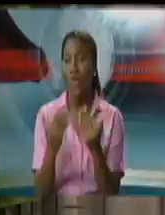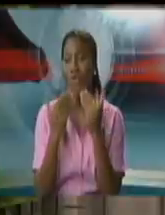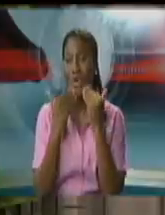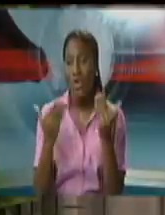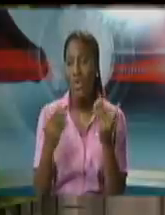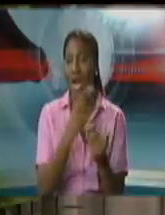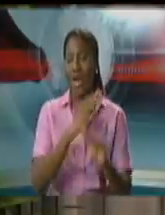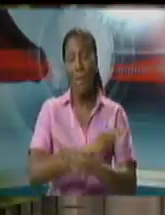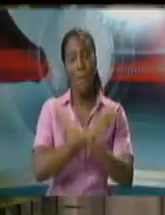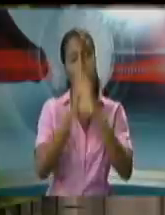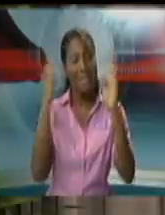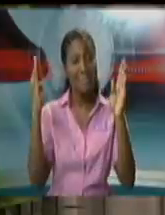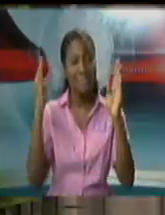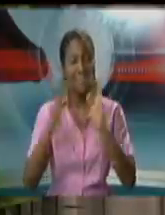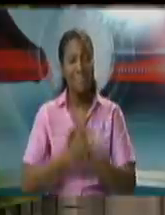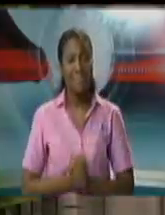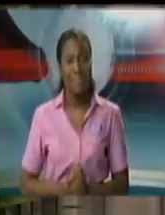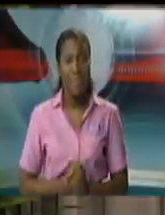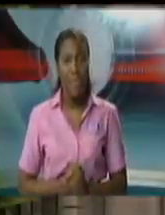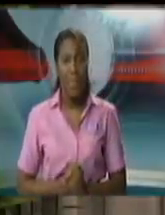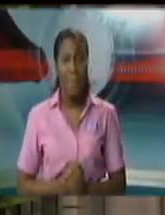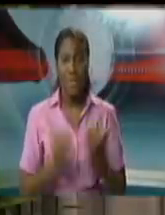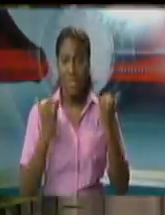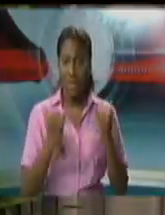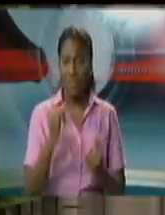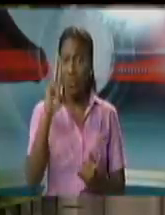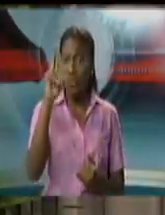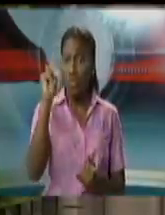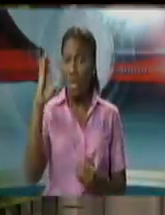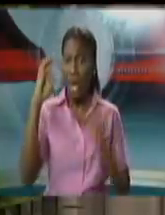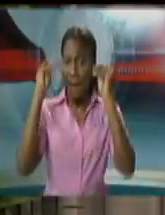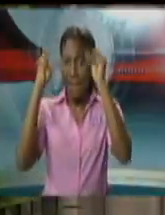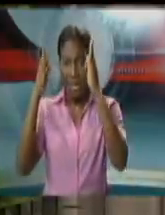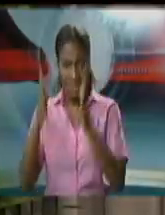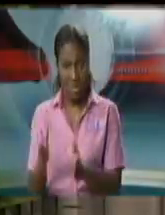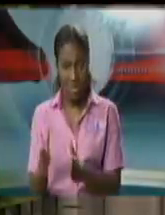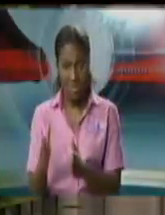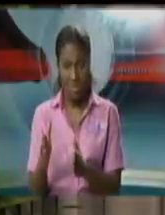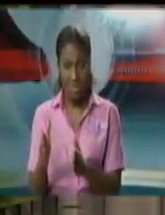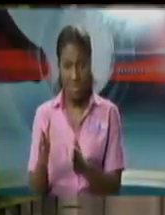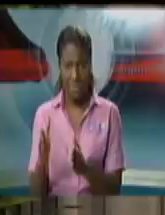good morning to you sir um opposition members of parliament have been